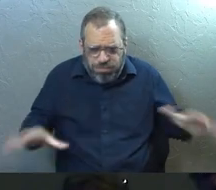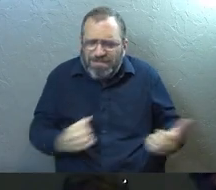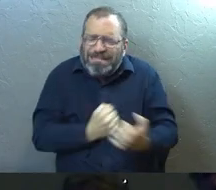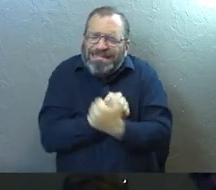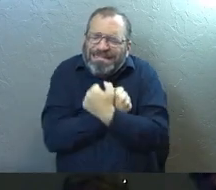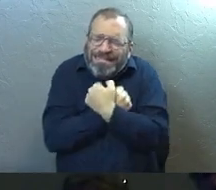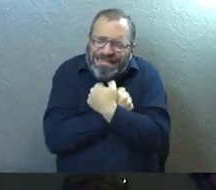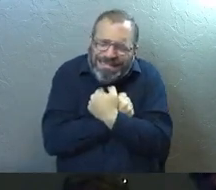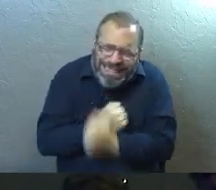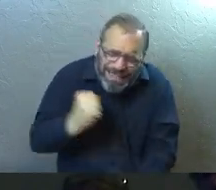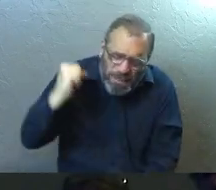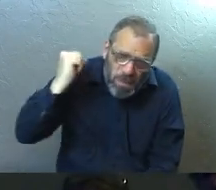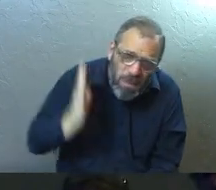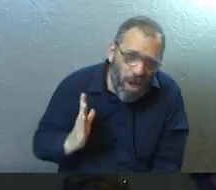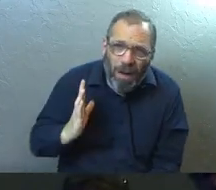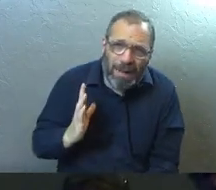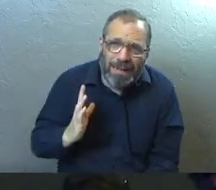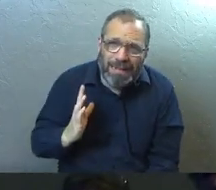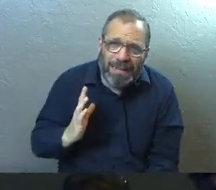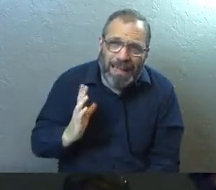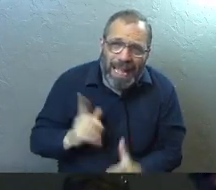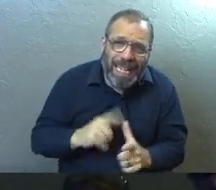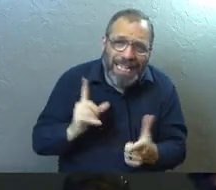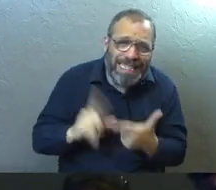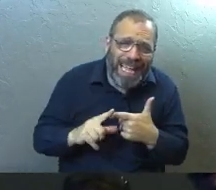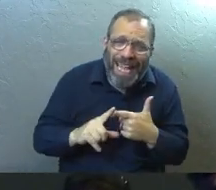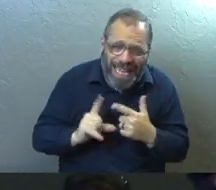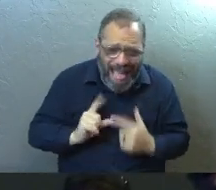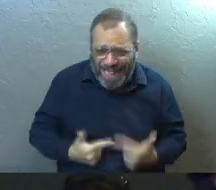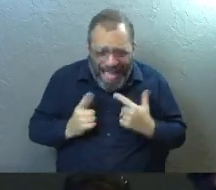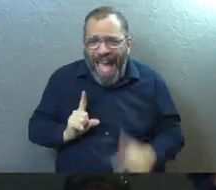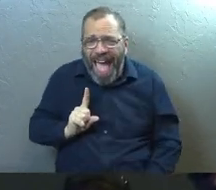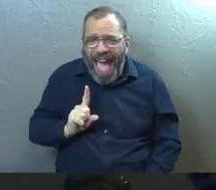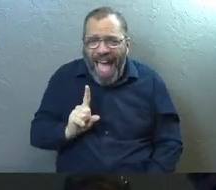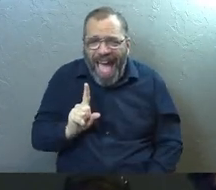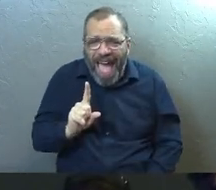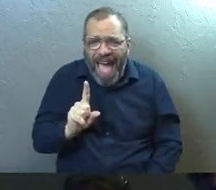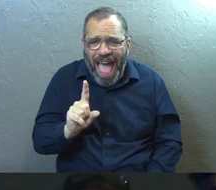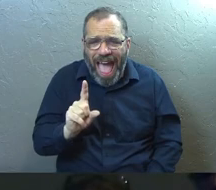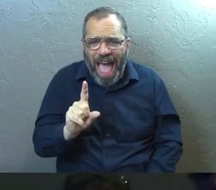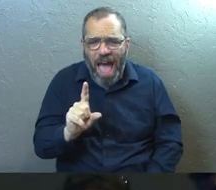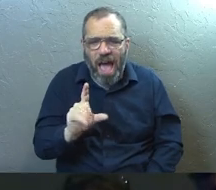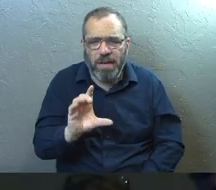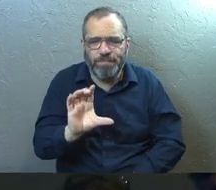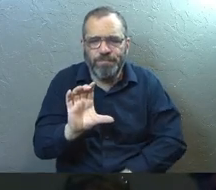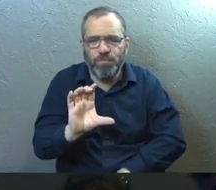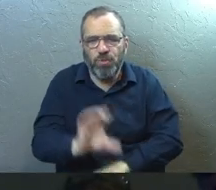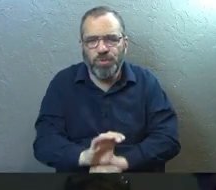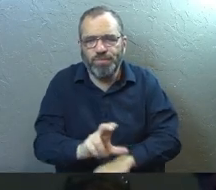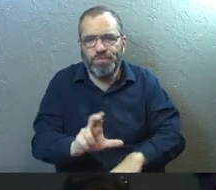loved God. And then somewhere along the line, I became a church person.